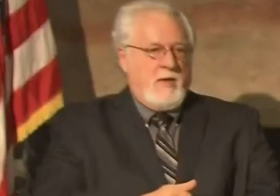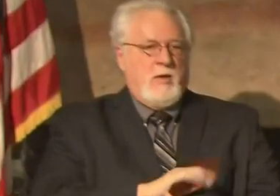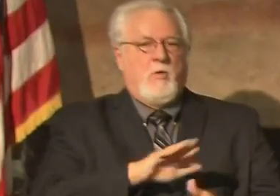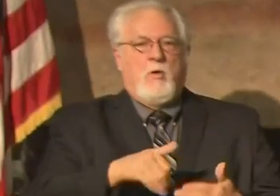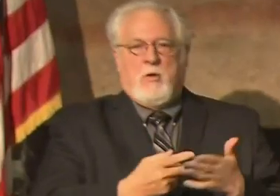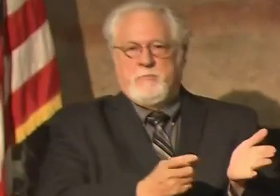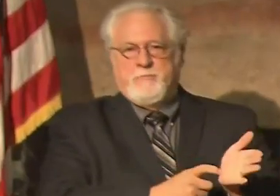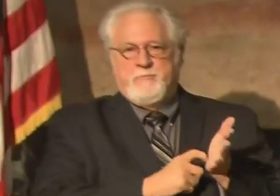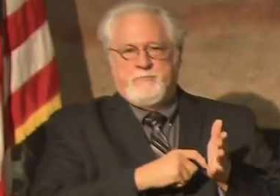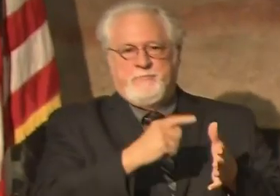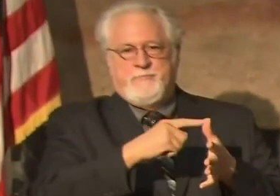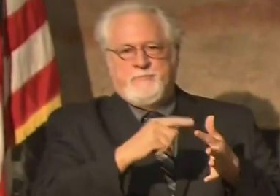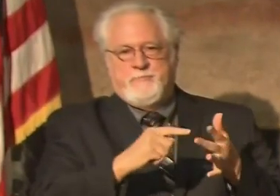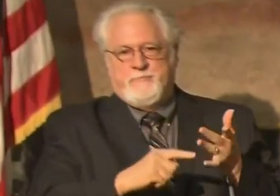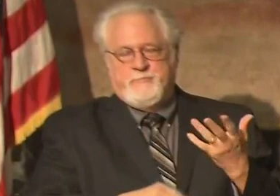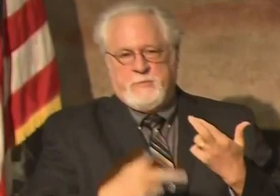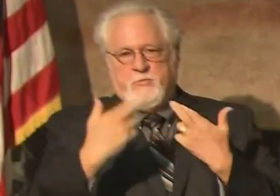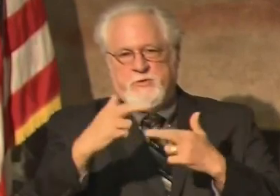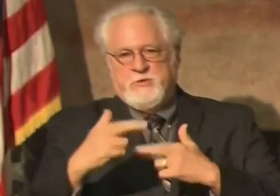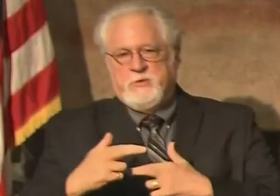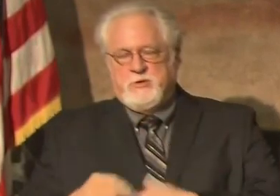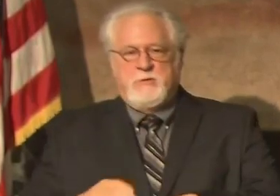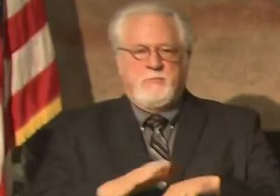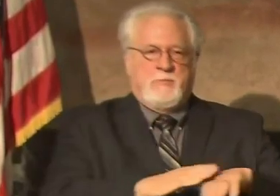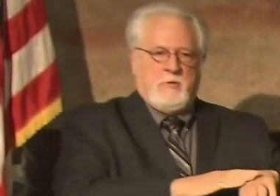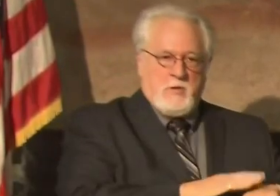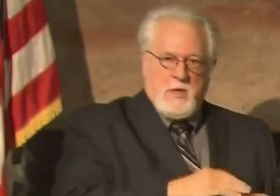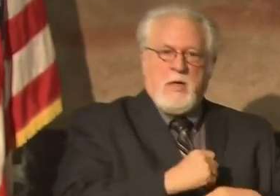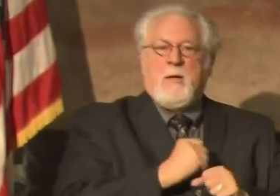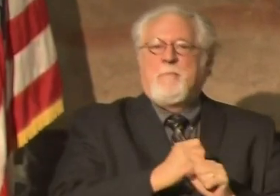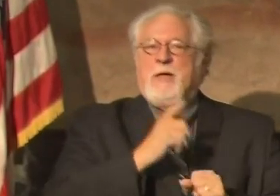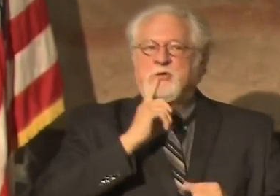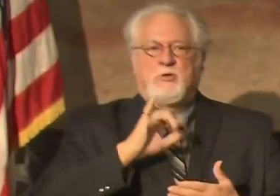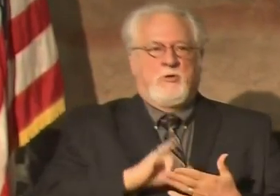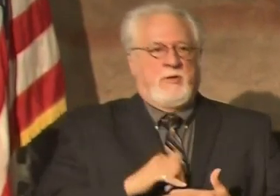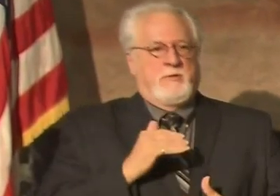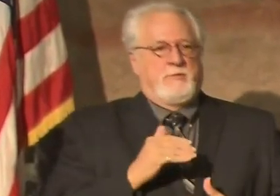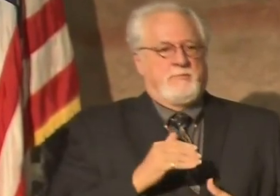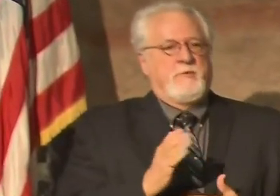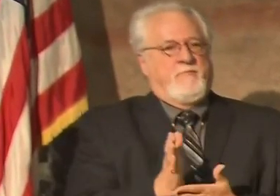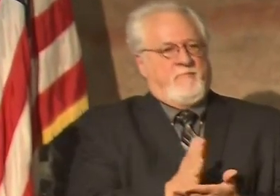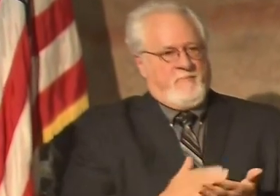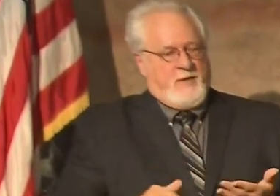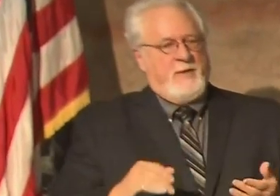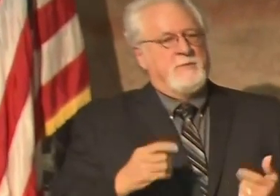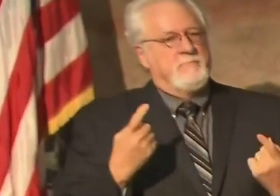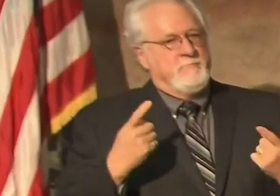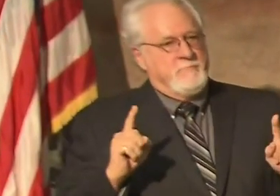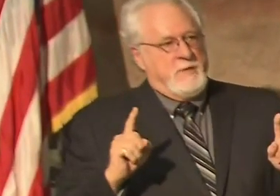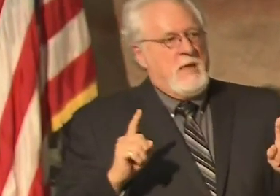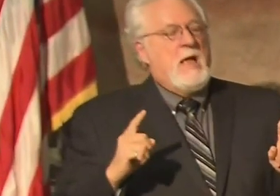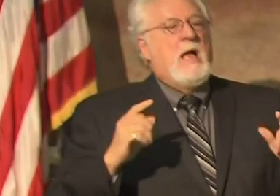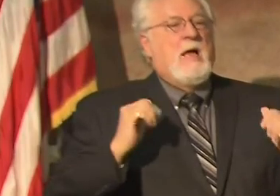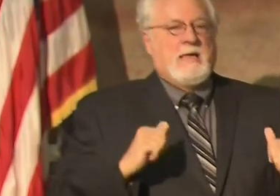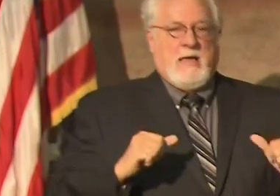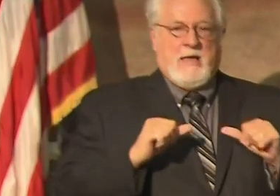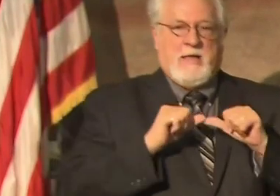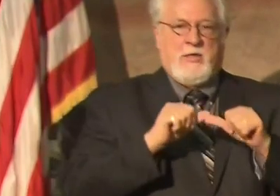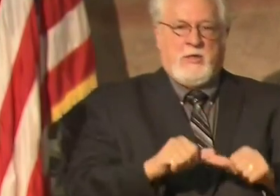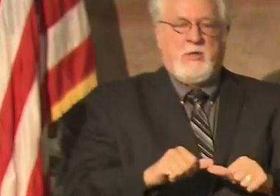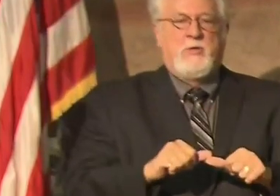necessary restrictions and precautions to make sure that this step is successful and we can continue to phase